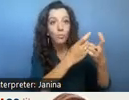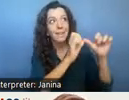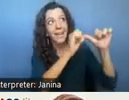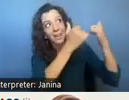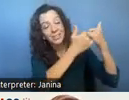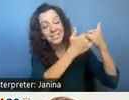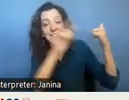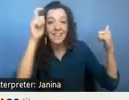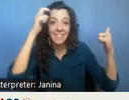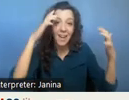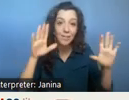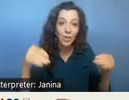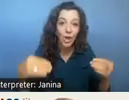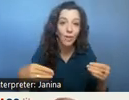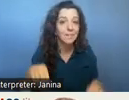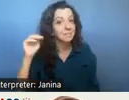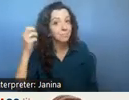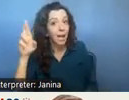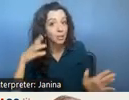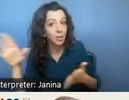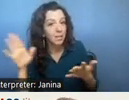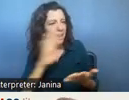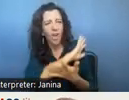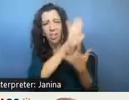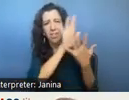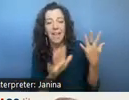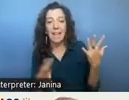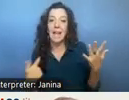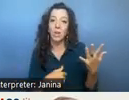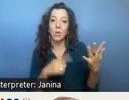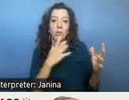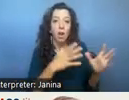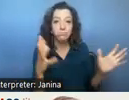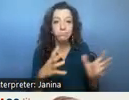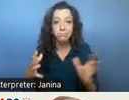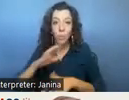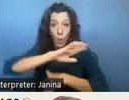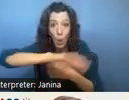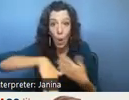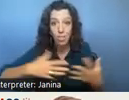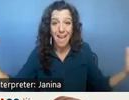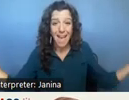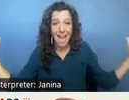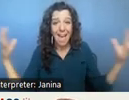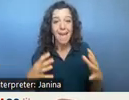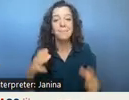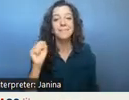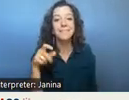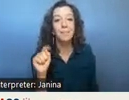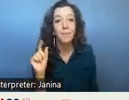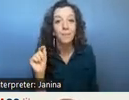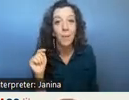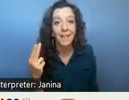and the master plan and we are convening all of our stakeholder groups on september 20th all of you are invited to